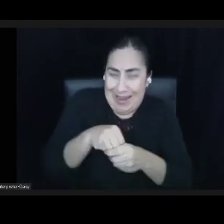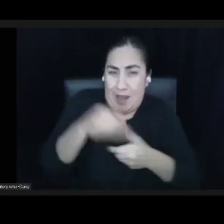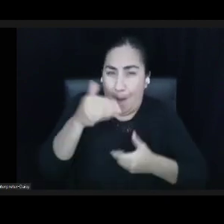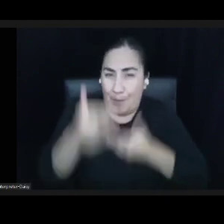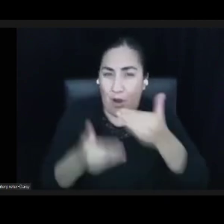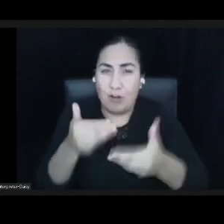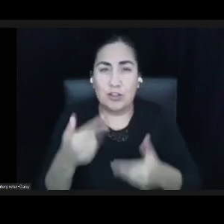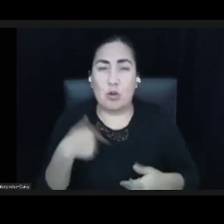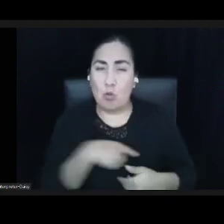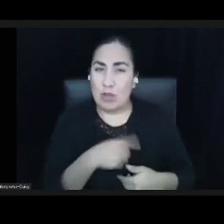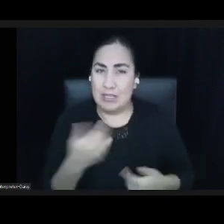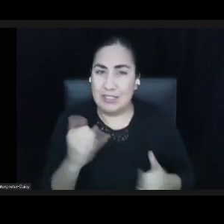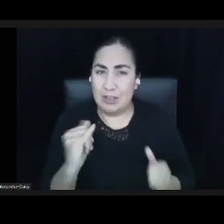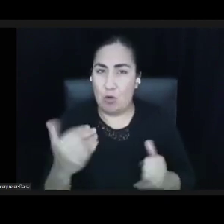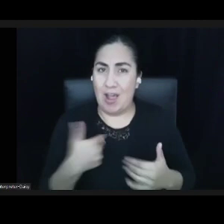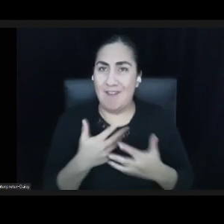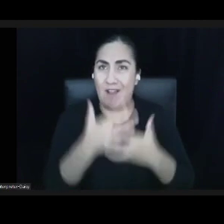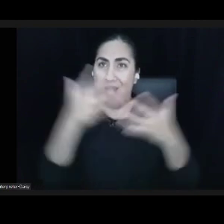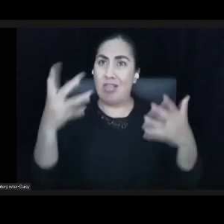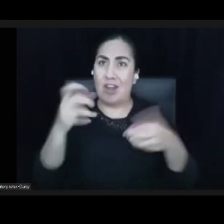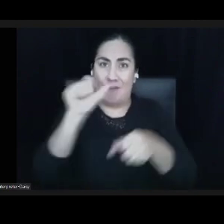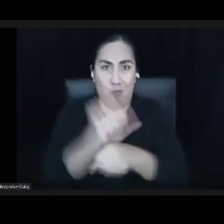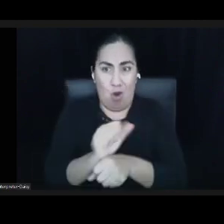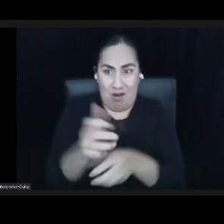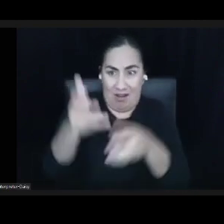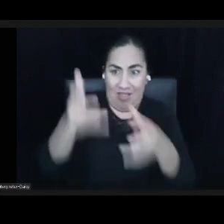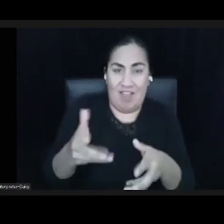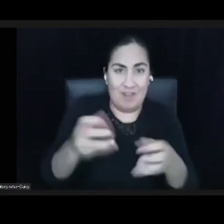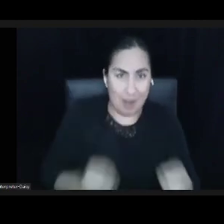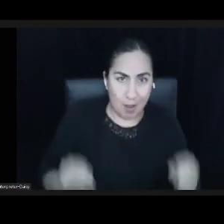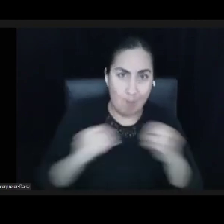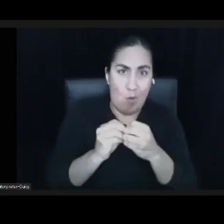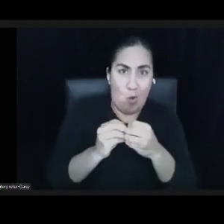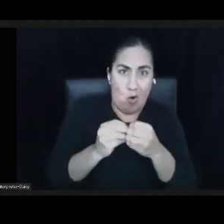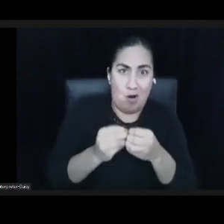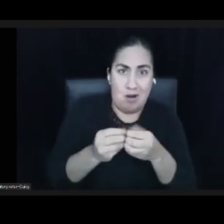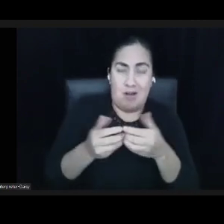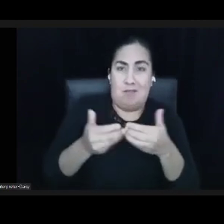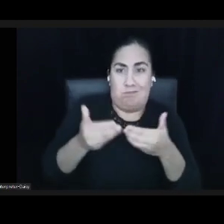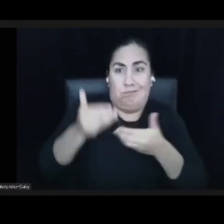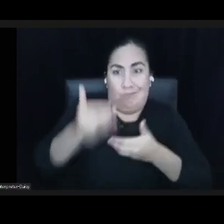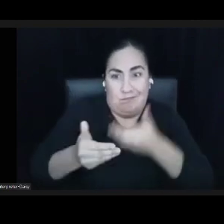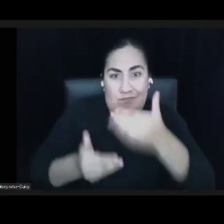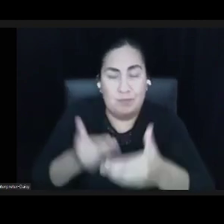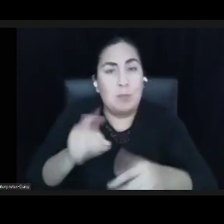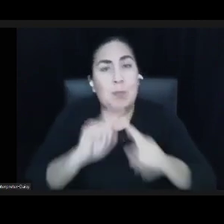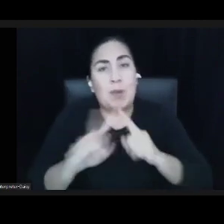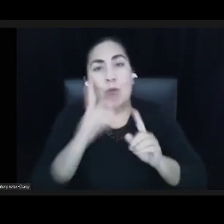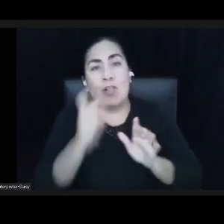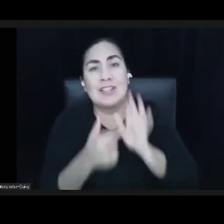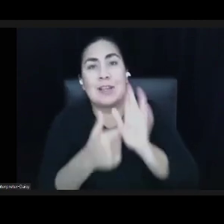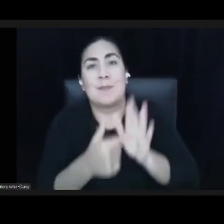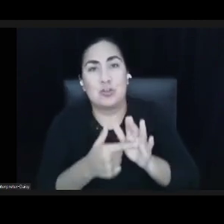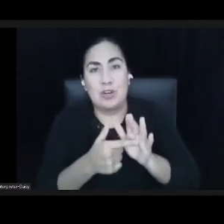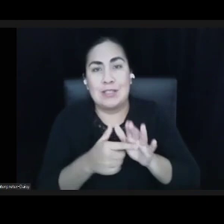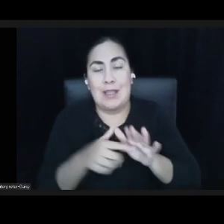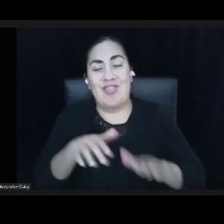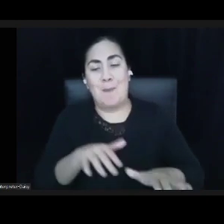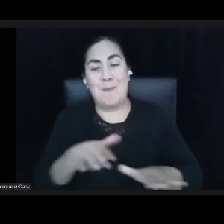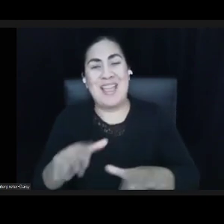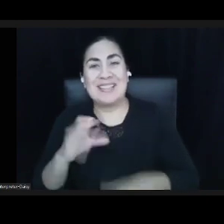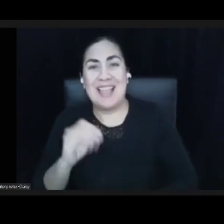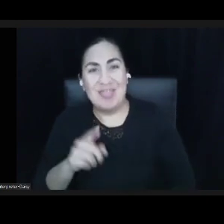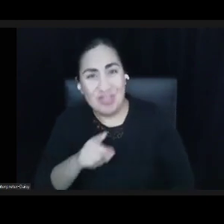go and much more work to do, I think it demonstrates the pace and the reality of change.